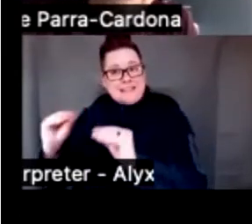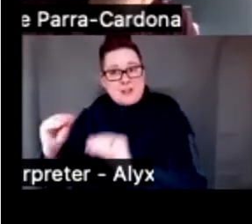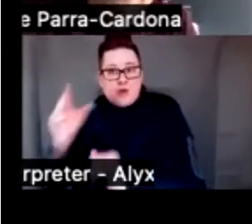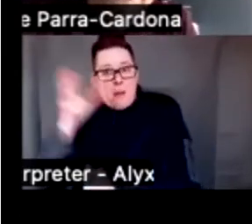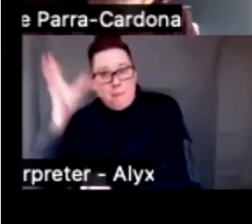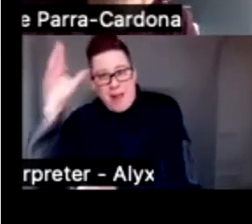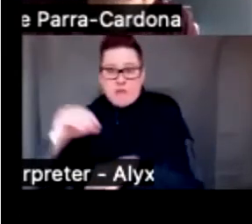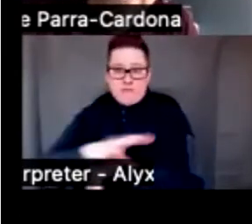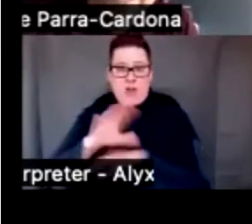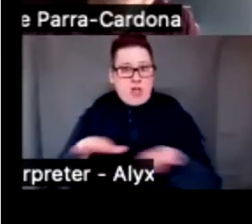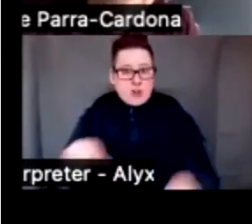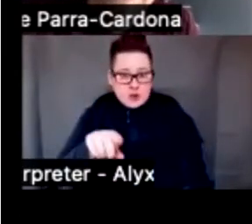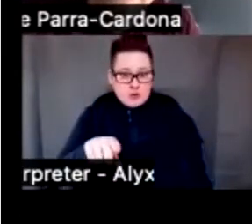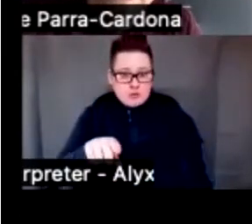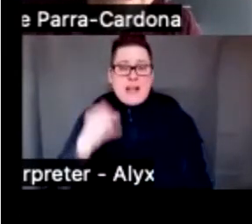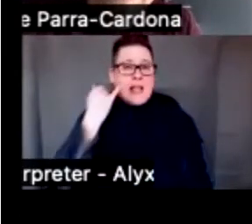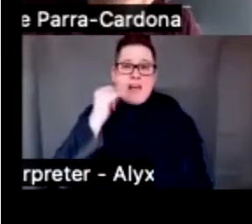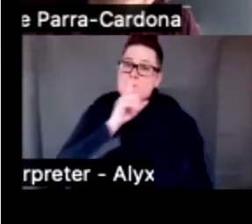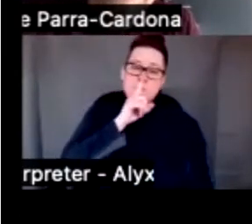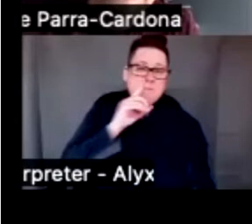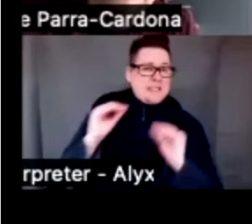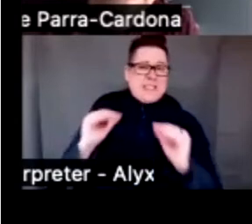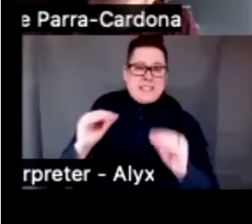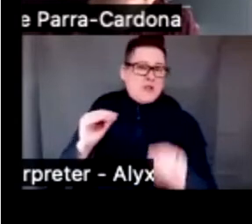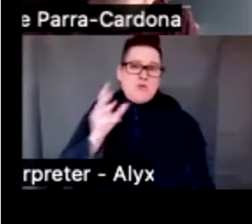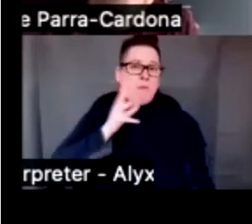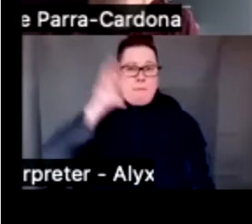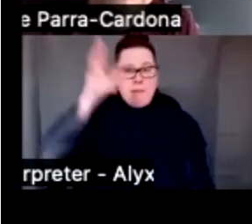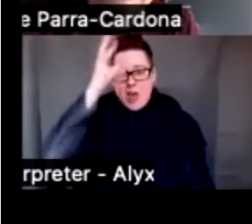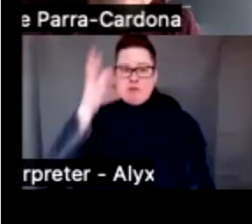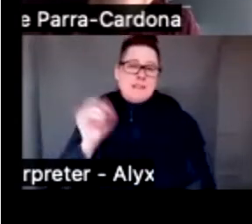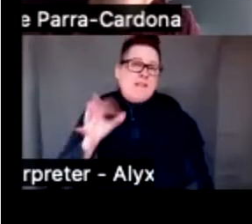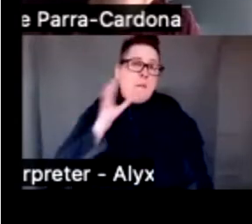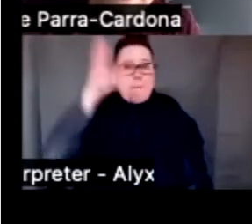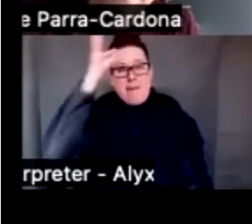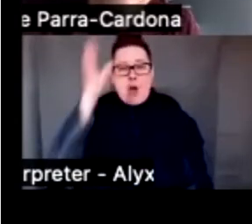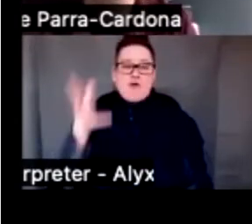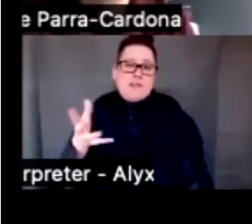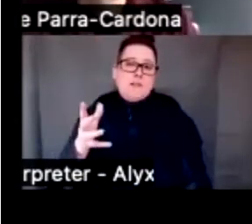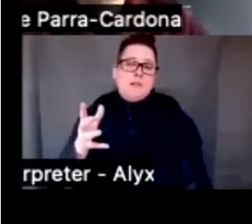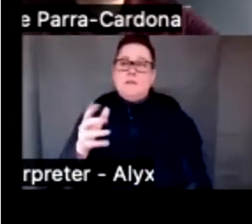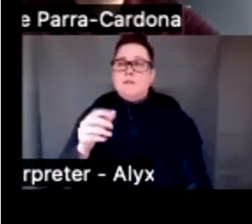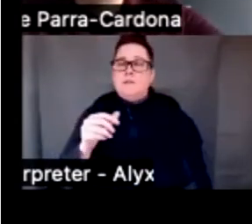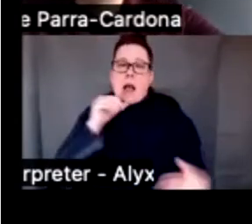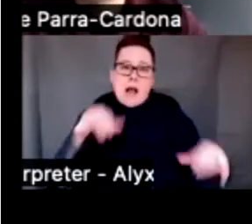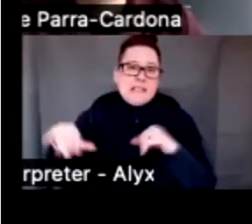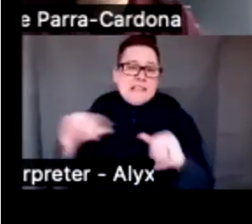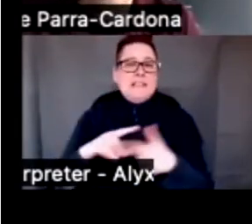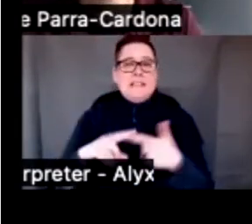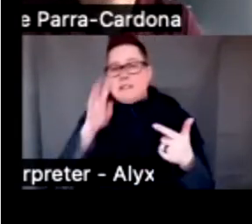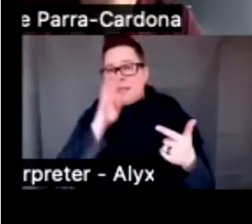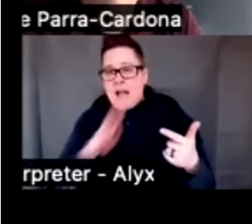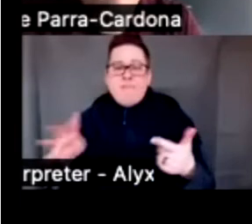when parenting practices are absent, are inconsistent, are neglectful, we see the high risk for youth